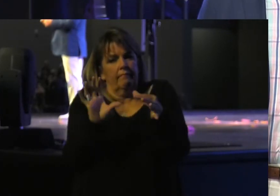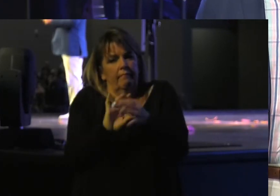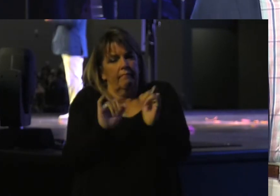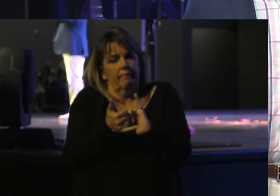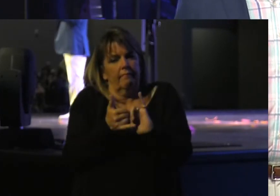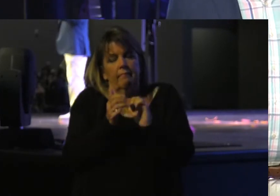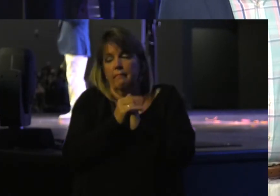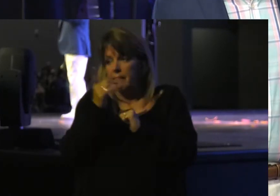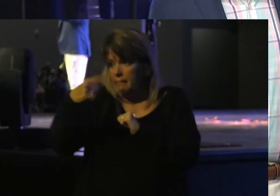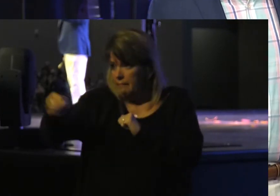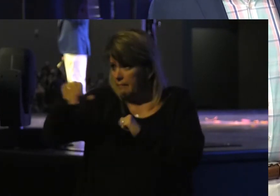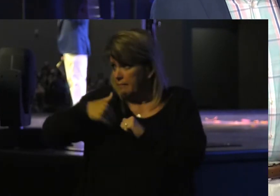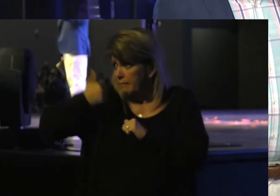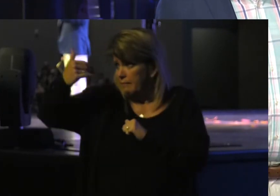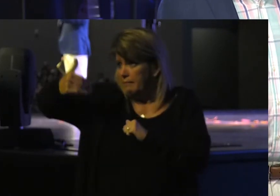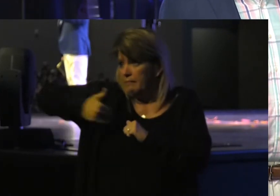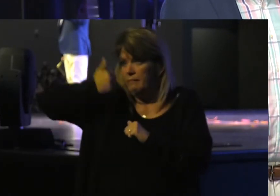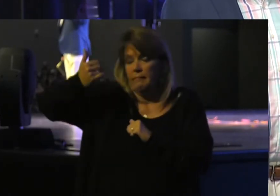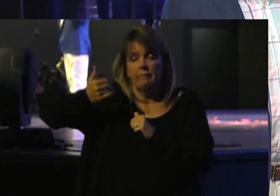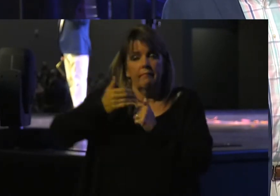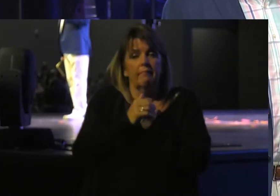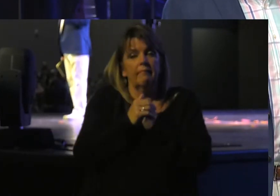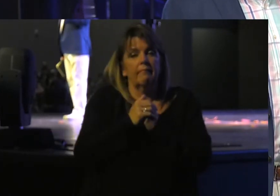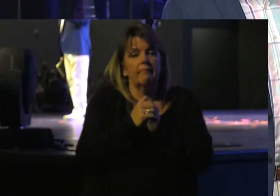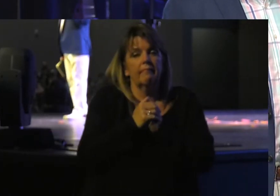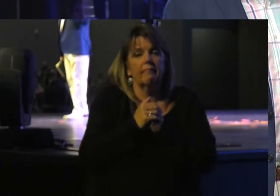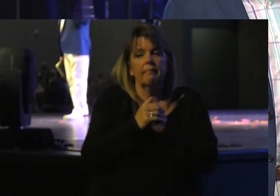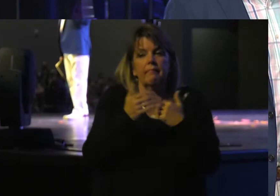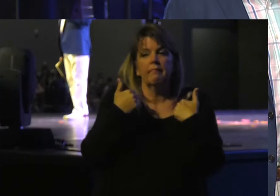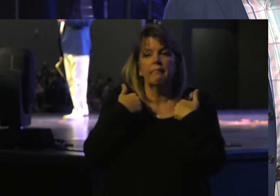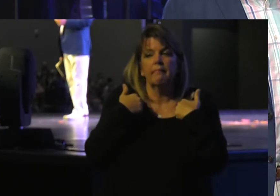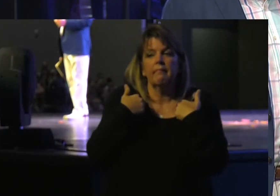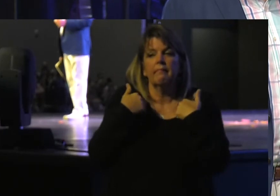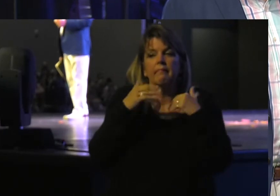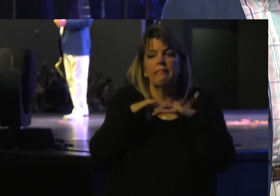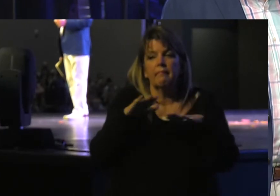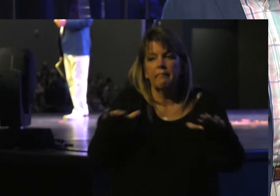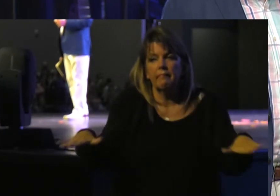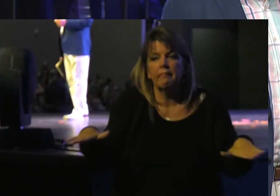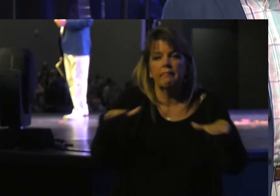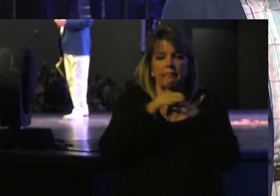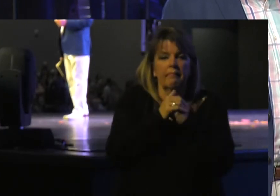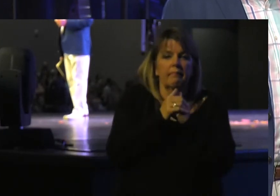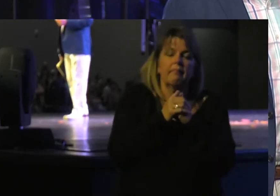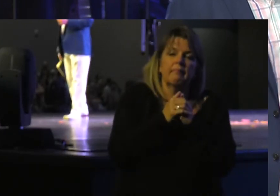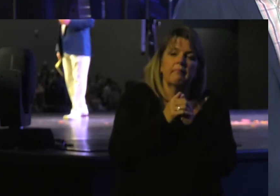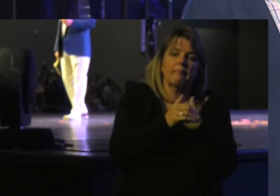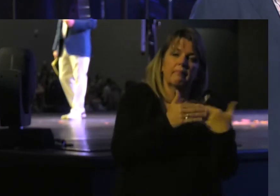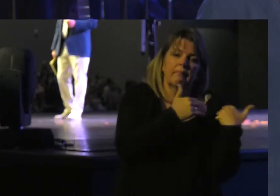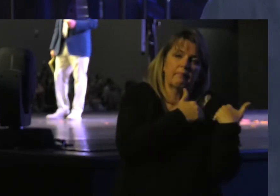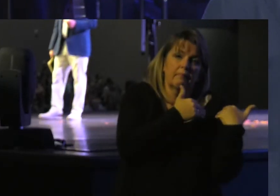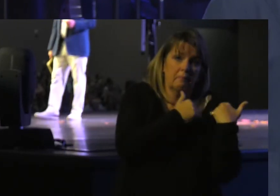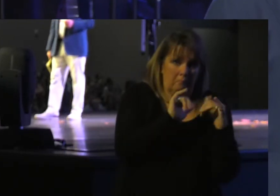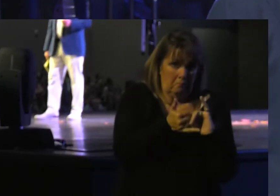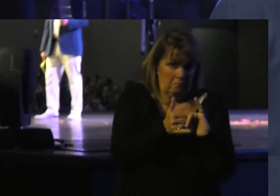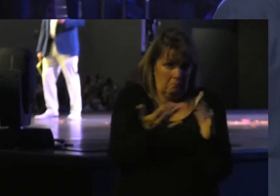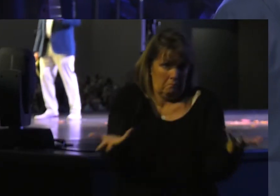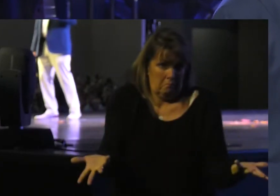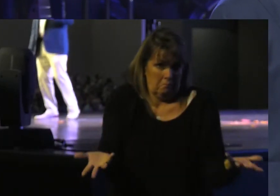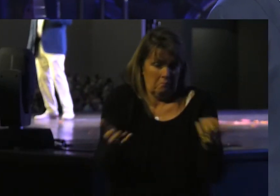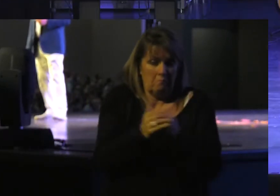For those Of you Who are Young Have Children Responsibly How do You do That